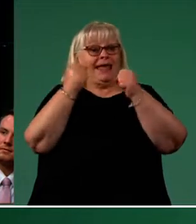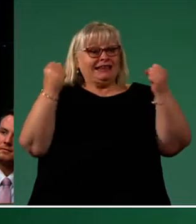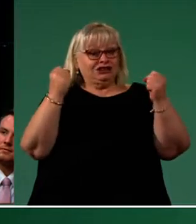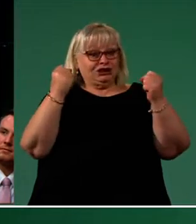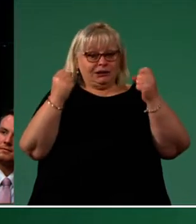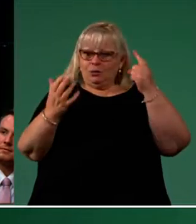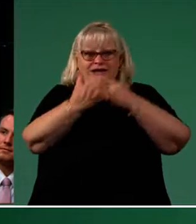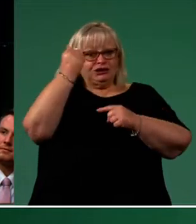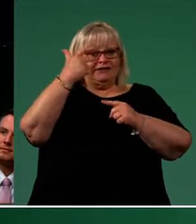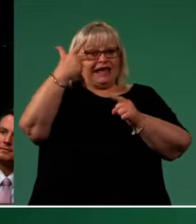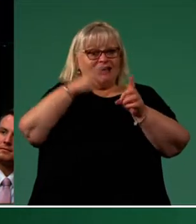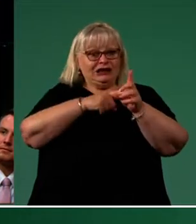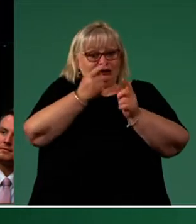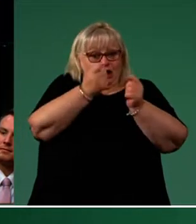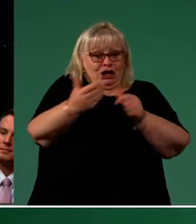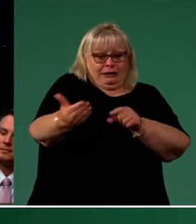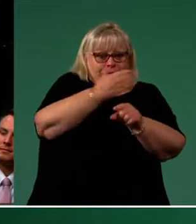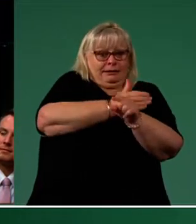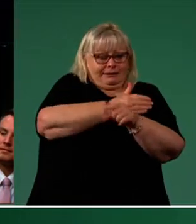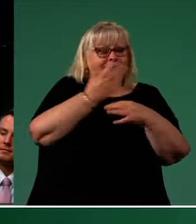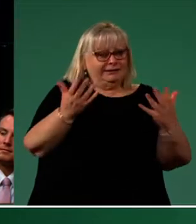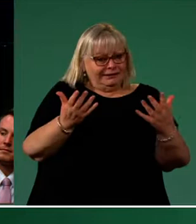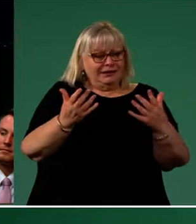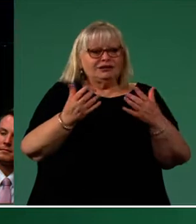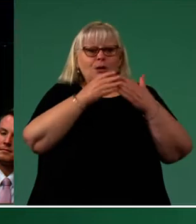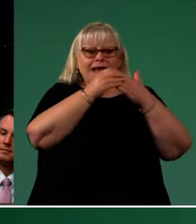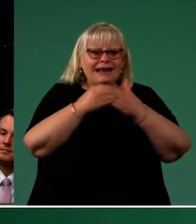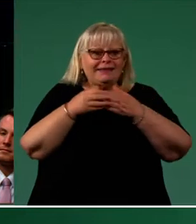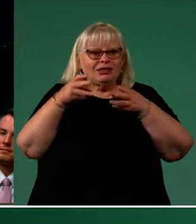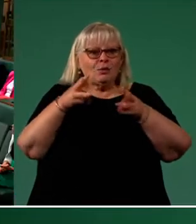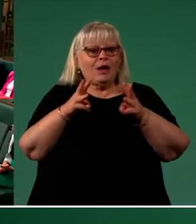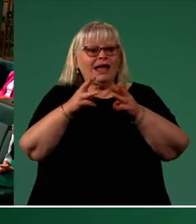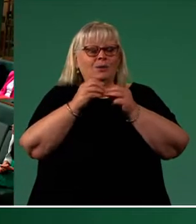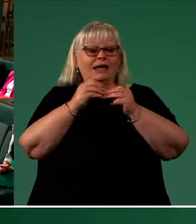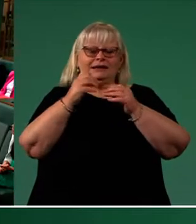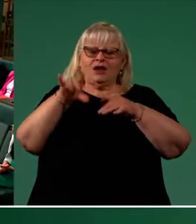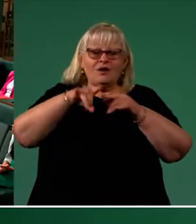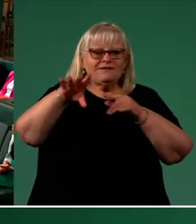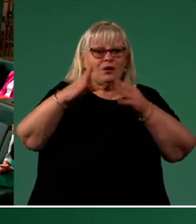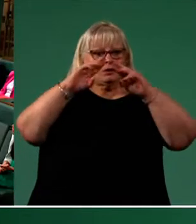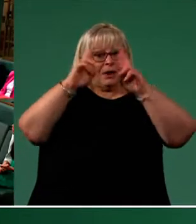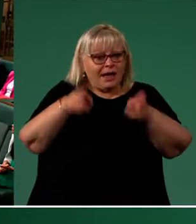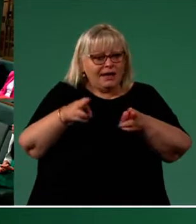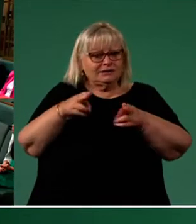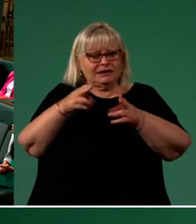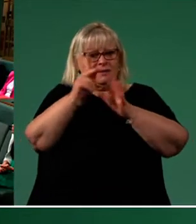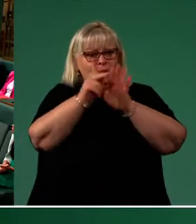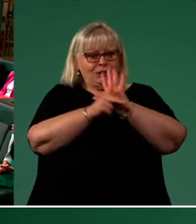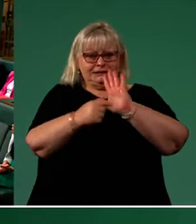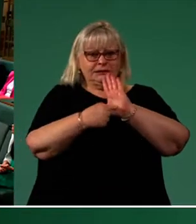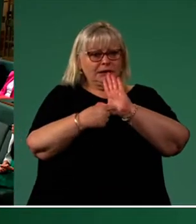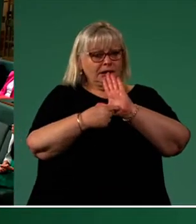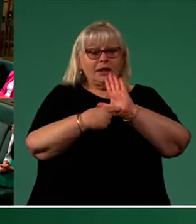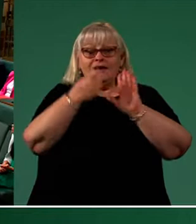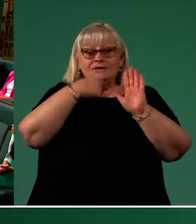eight years early in 2022. We led the way with a compassionate and visionary affordable housing policy delivering in a few